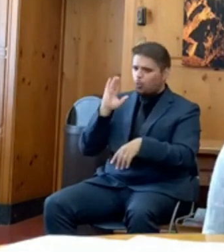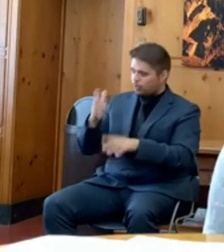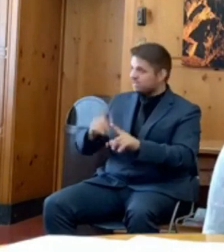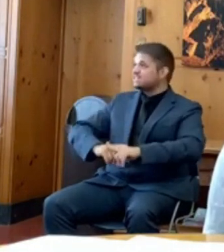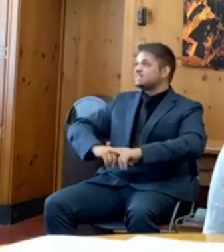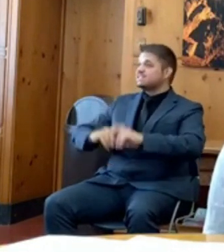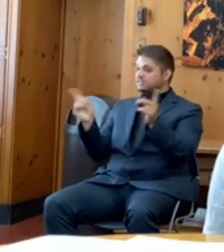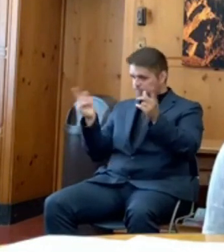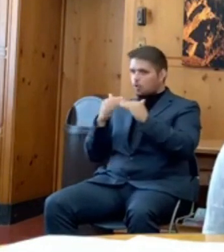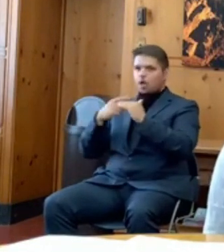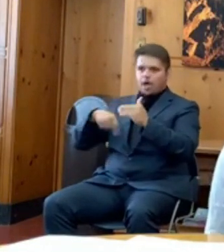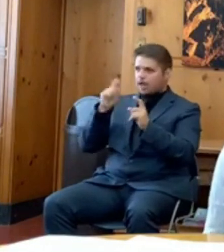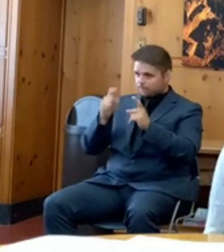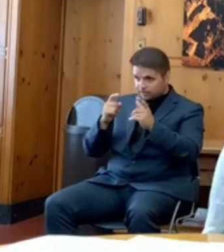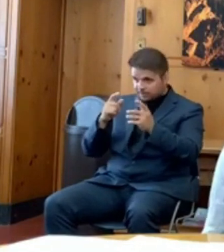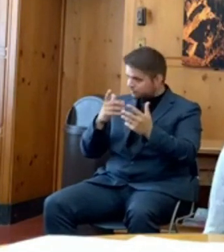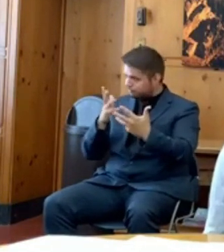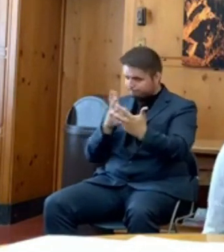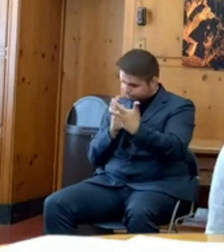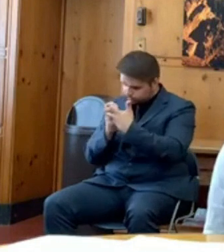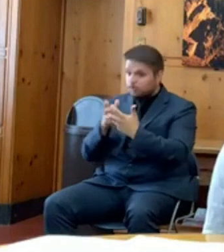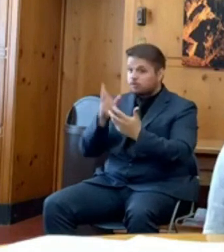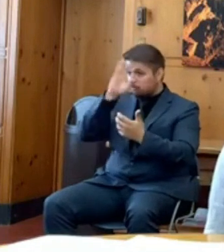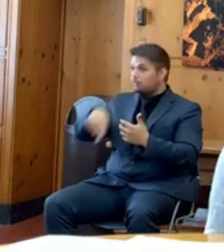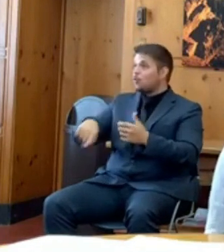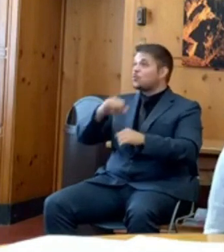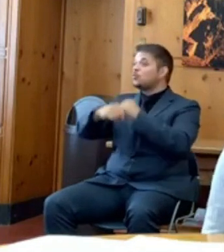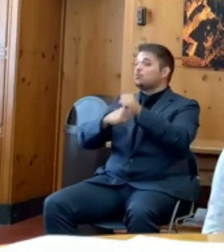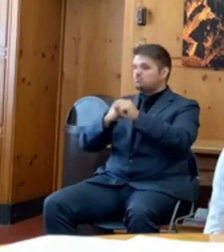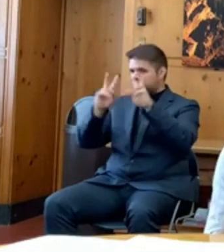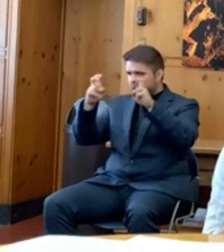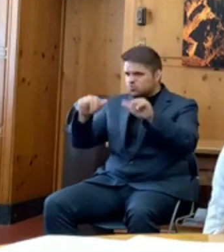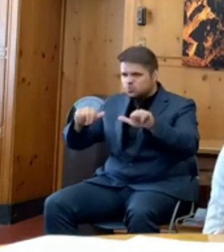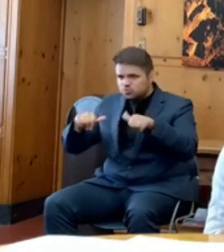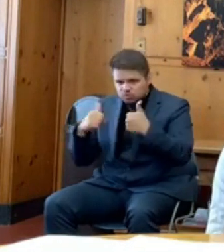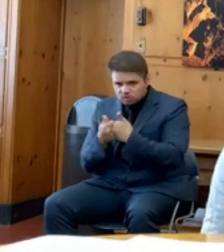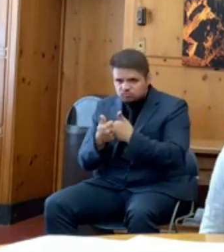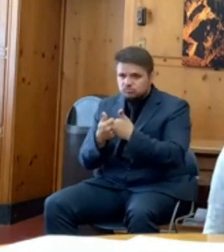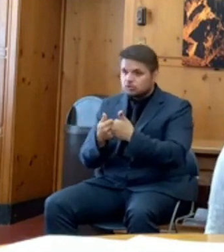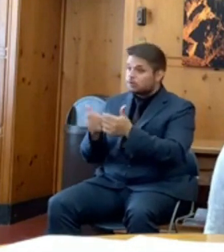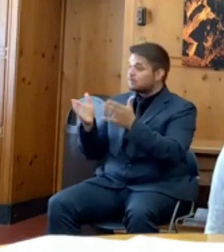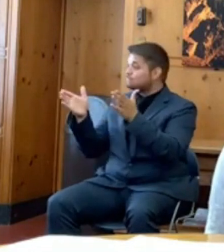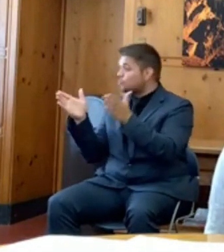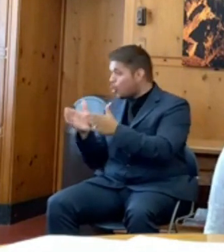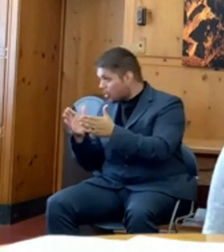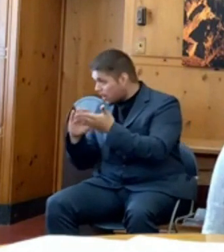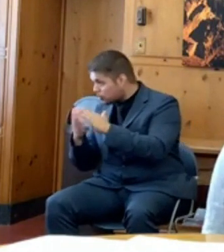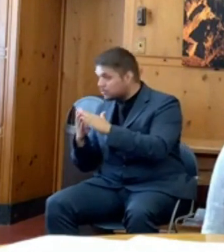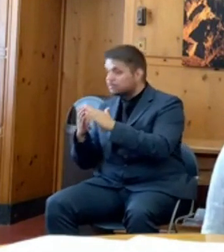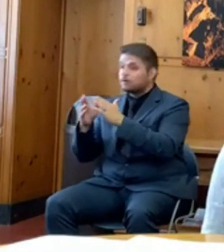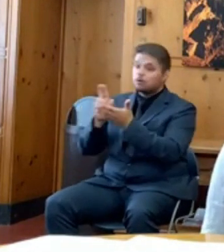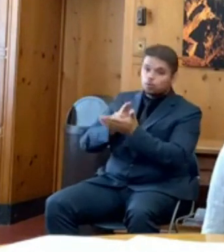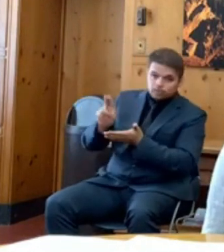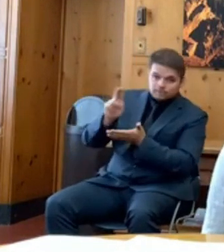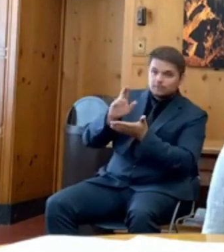really challenging year for our community college students, our university students, my heart aches for you.